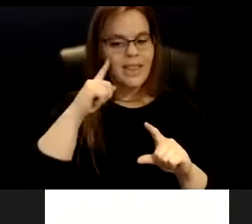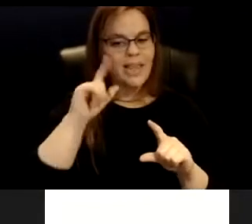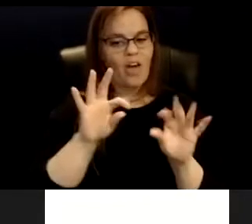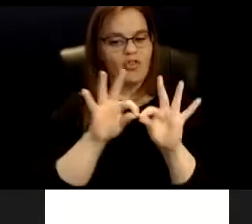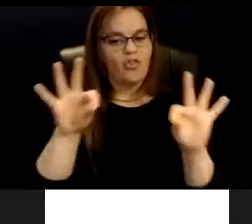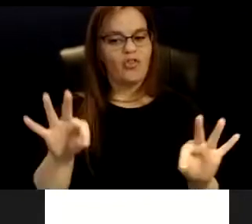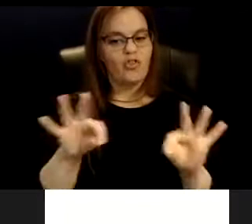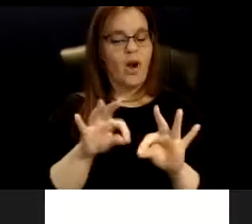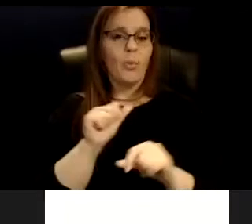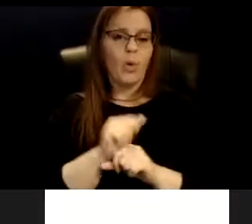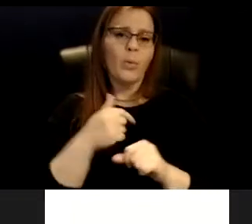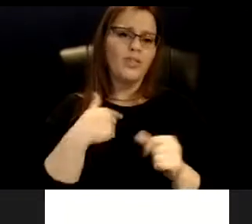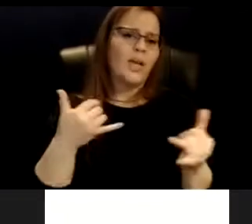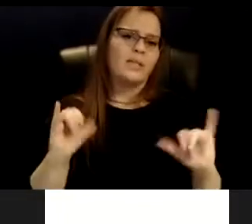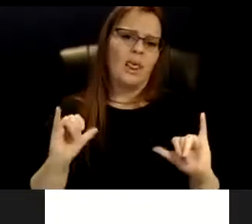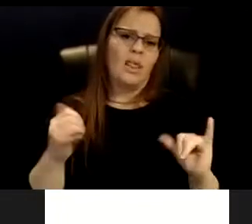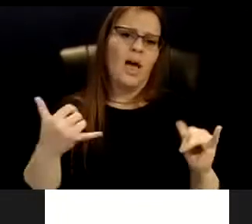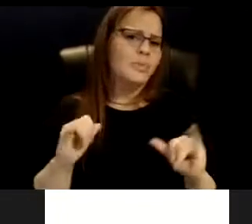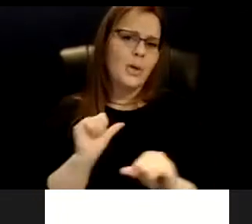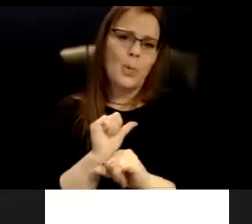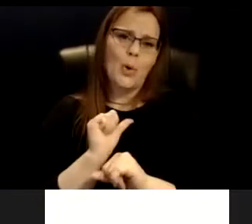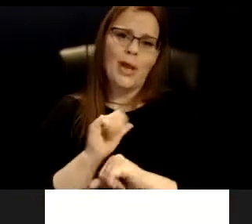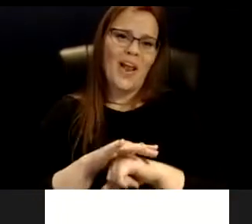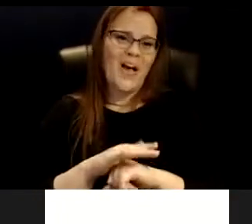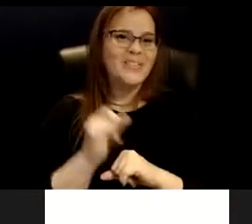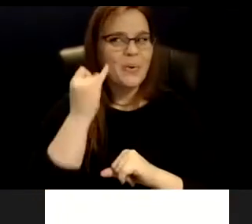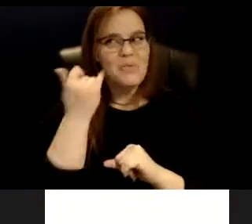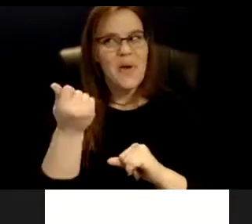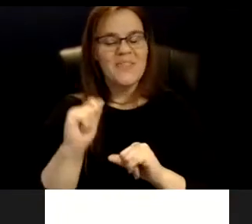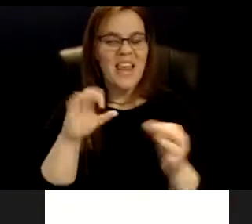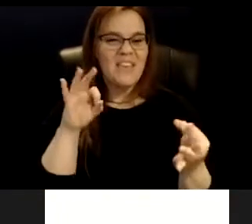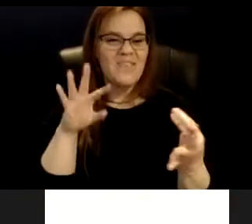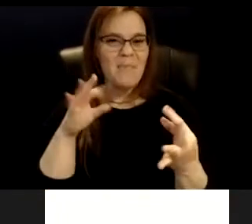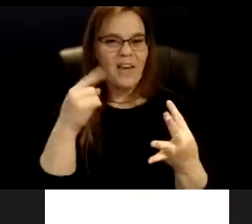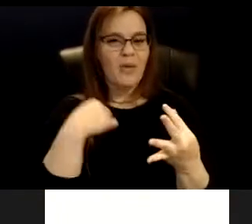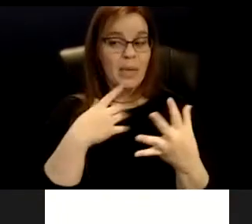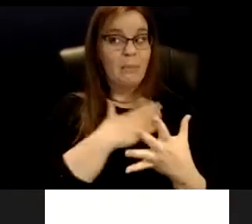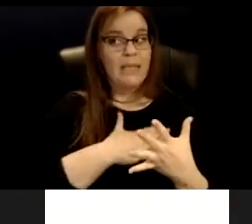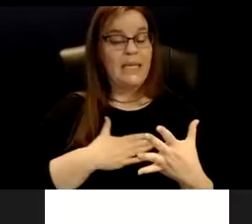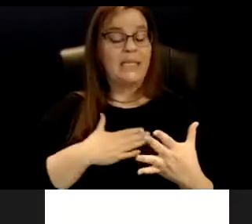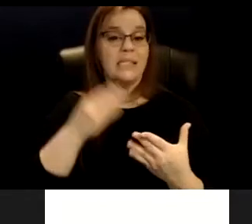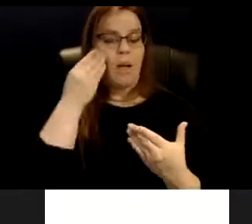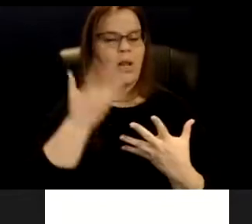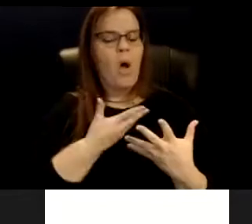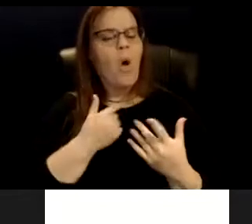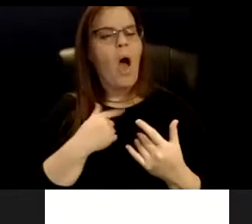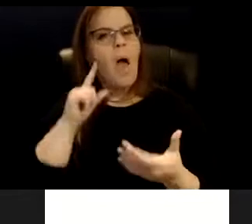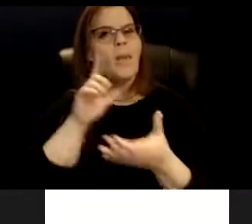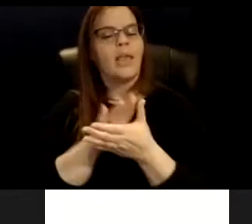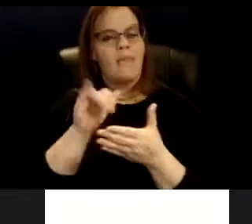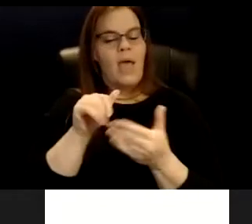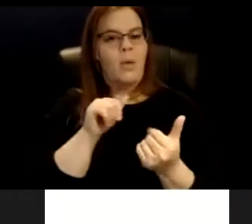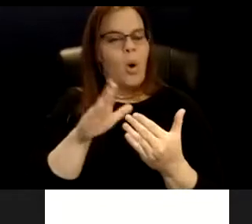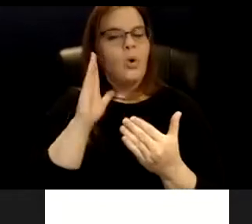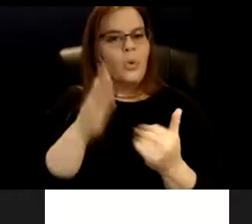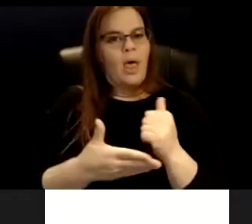I'm still working on, so if you have any feedback for me, please let me know. But I do believe that that approach will help us to have